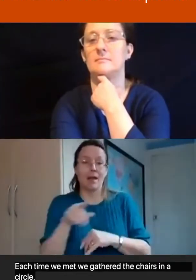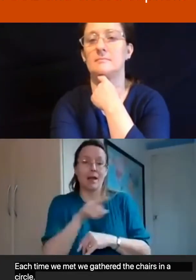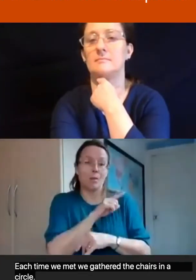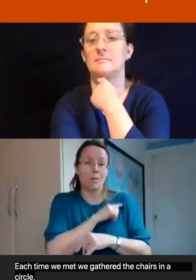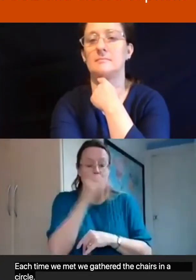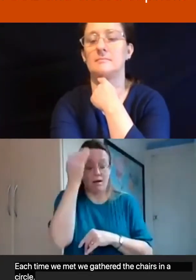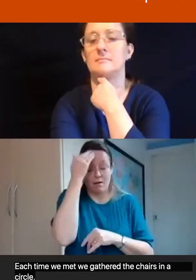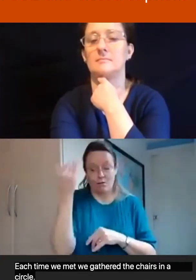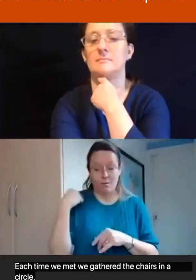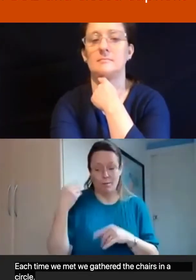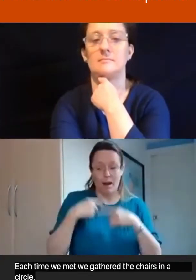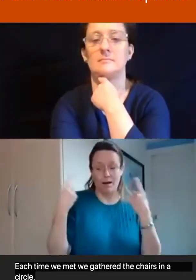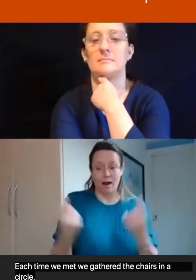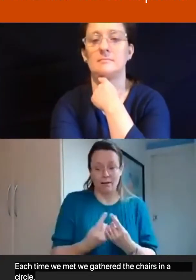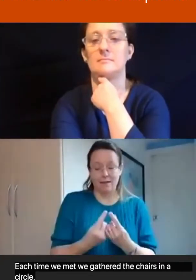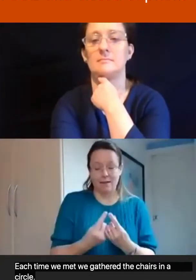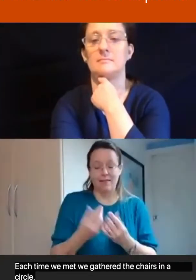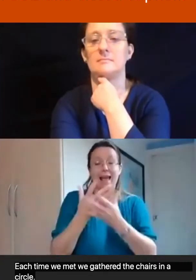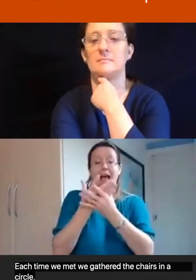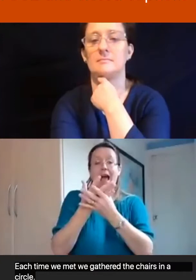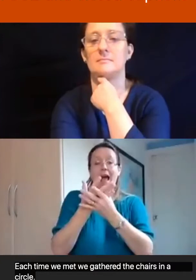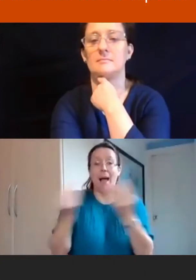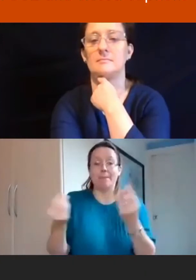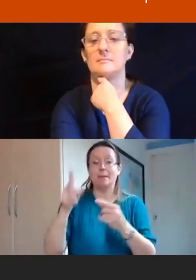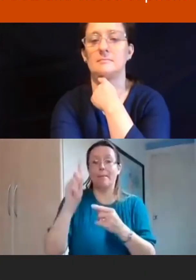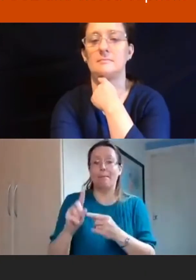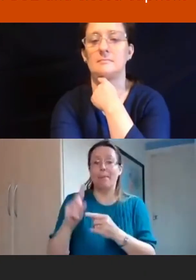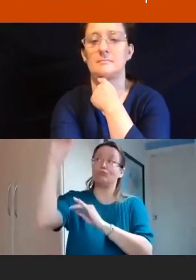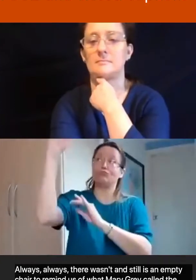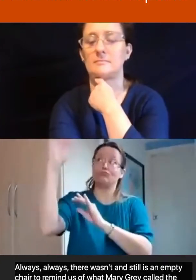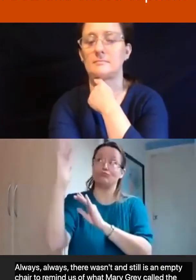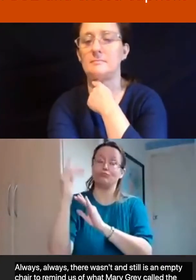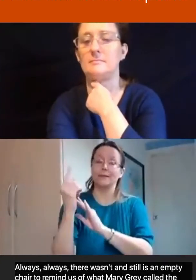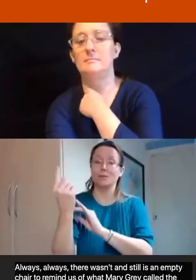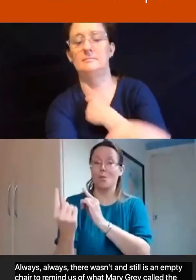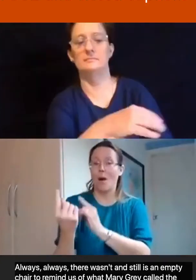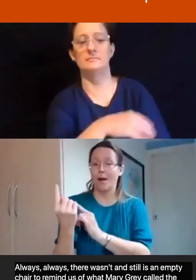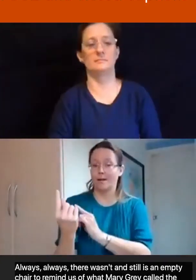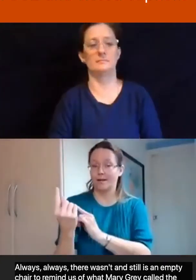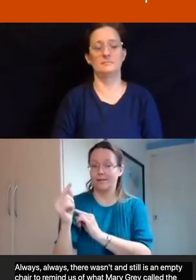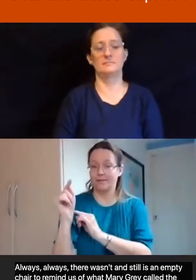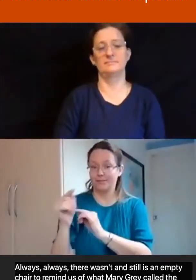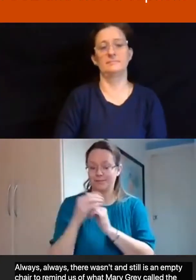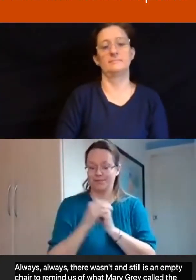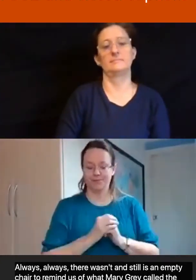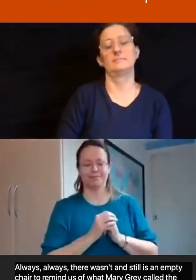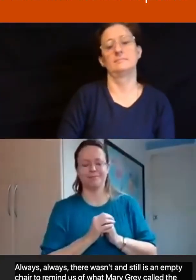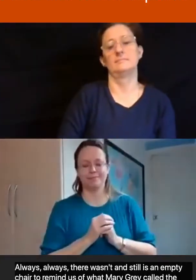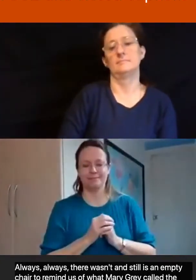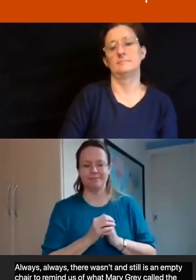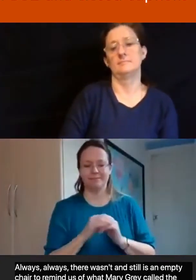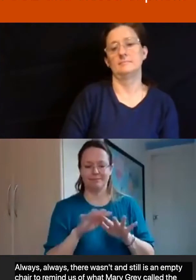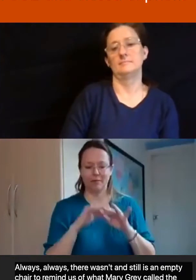called the absent-present ones. And slowly I've learned that the